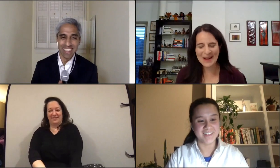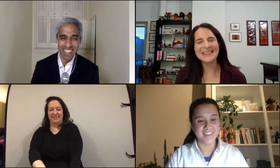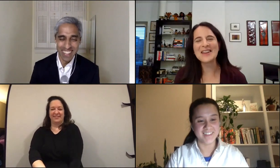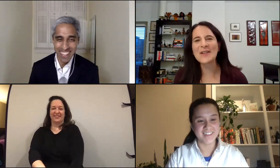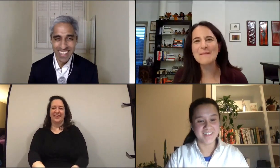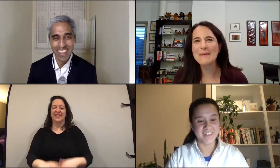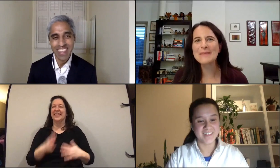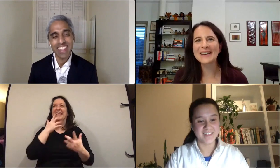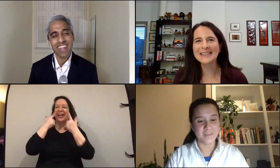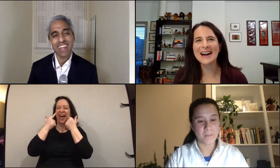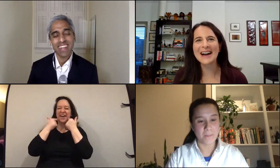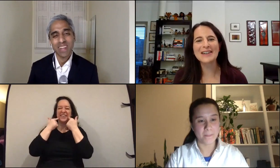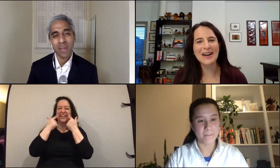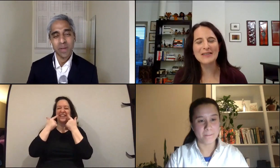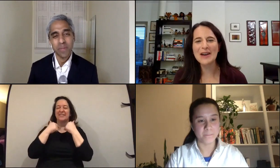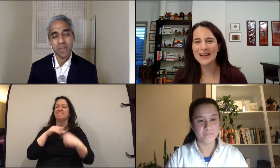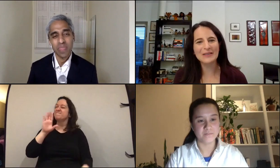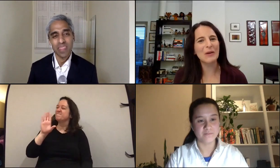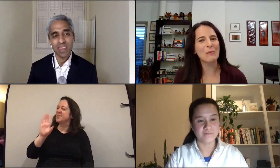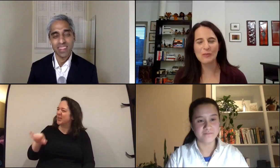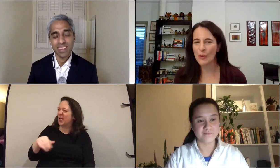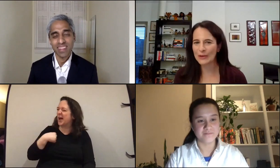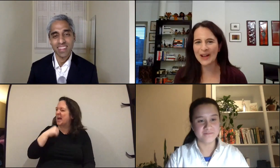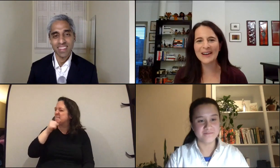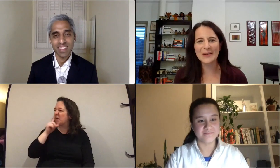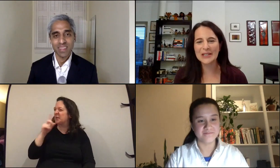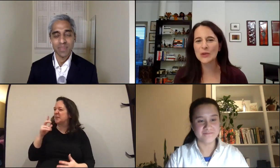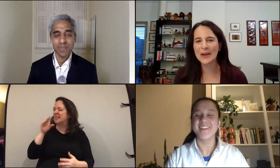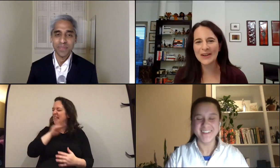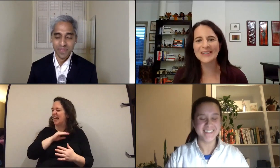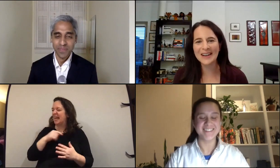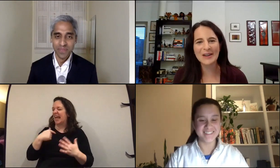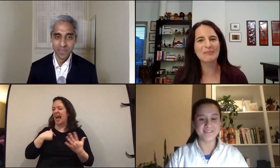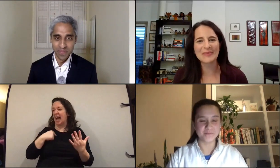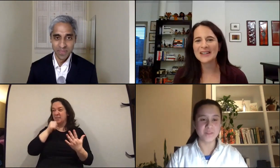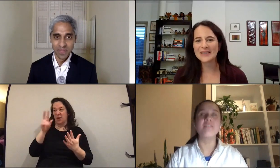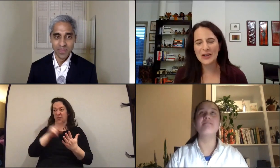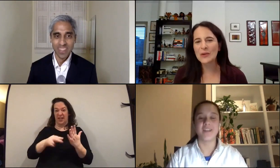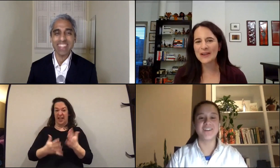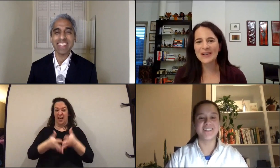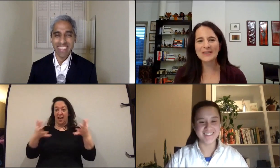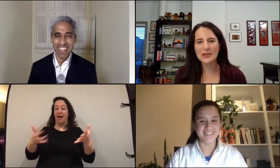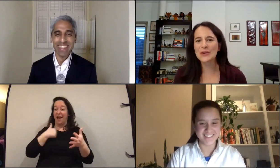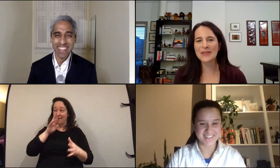um you know i'm not gonna lie not not a whole lot i would say twitter um the new yorker shorter